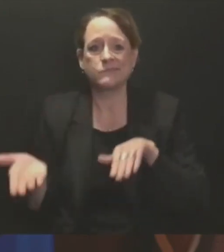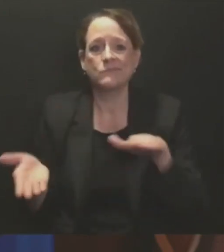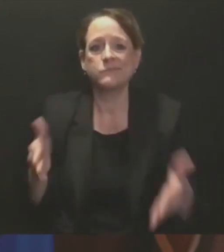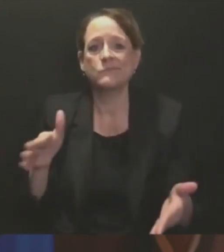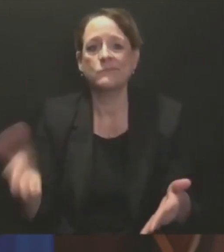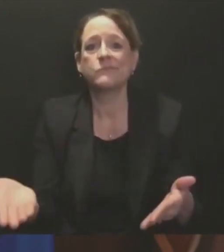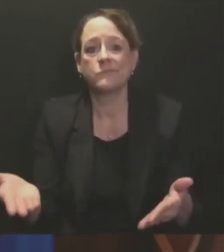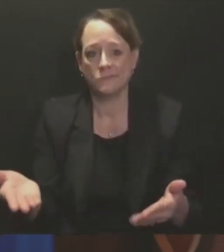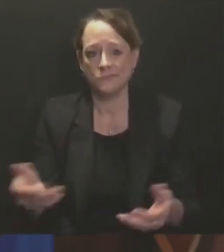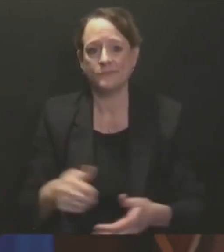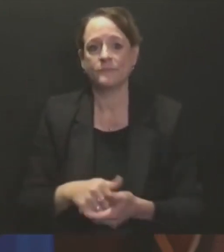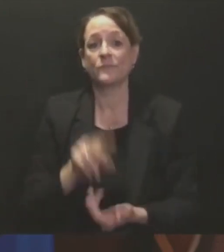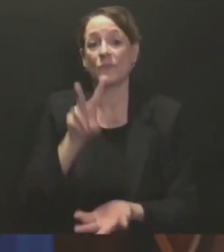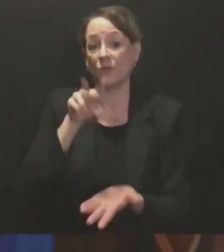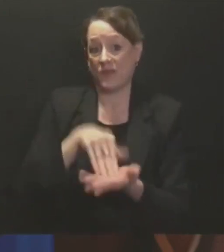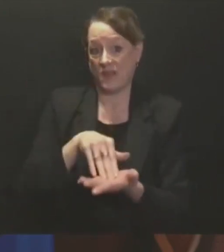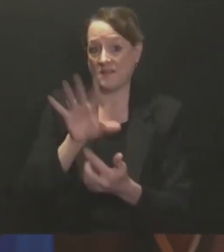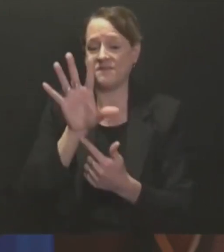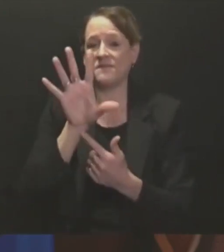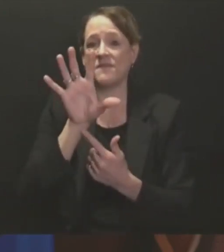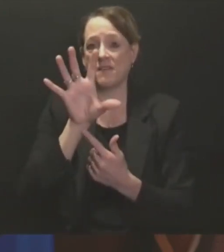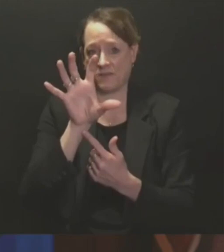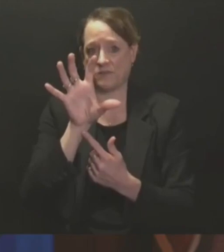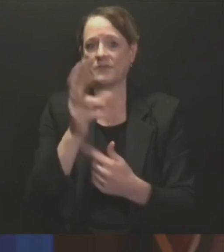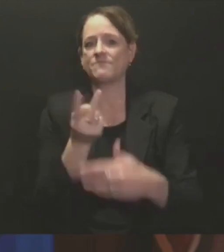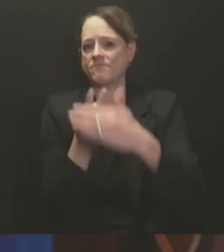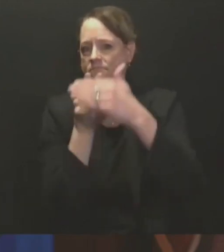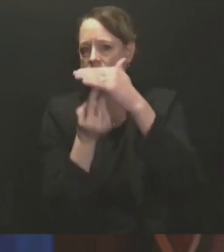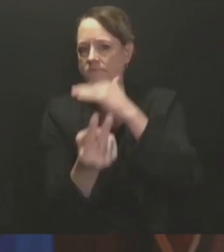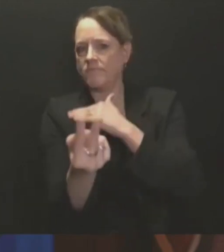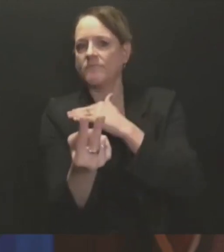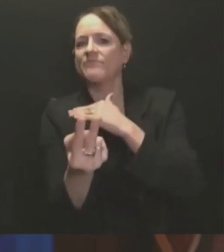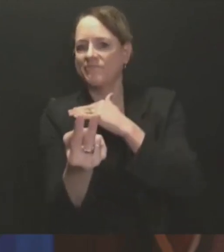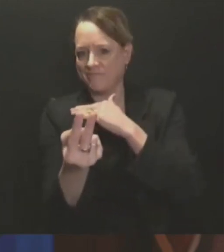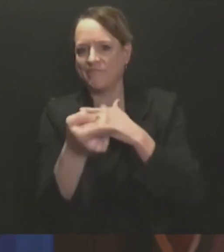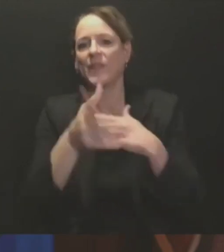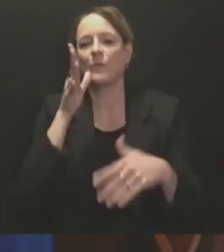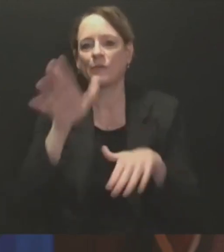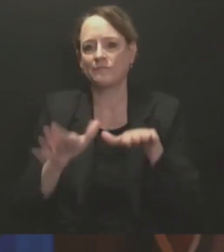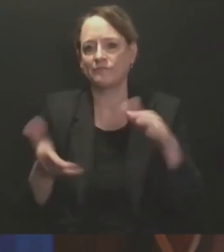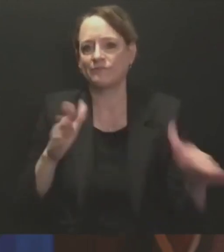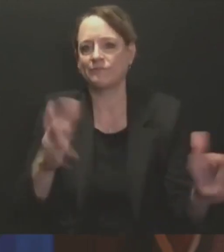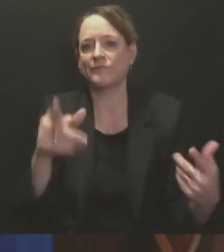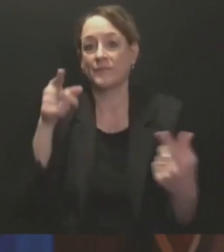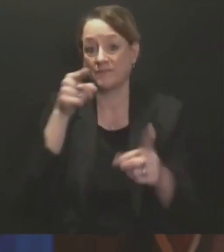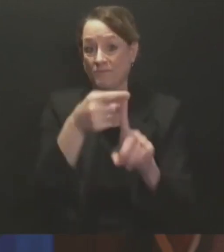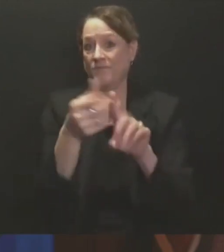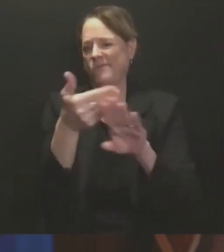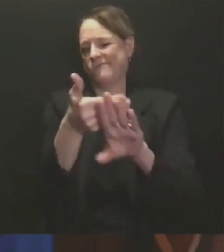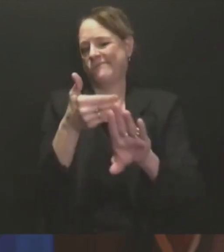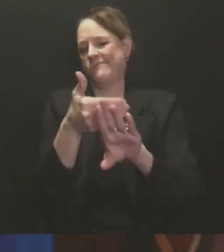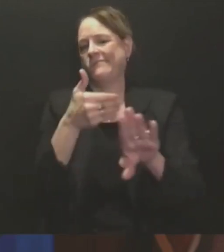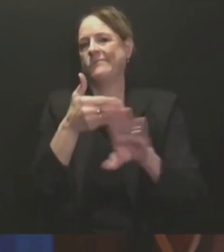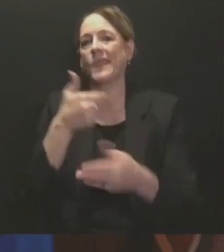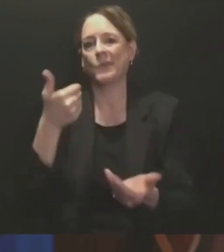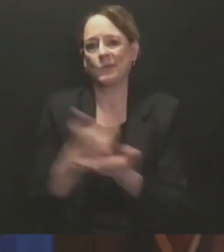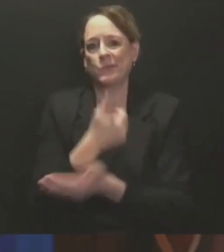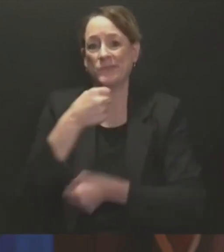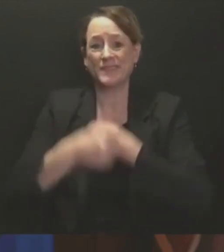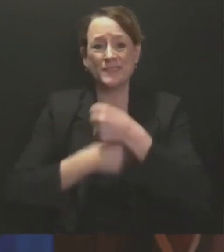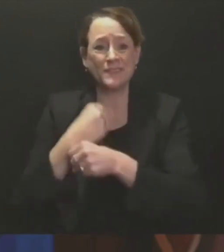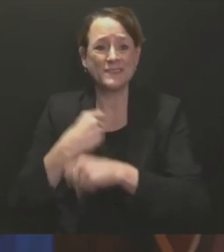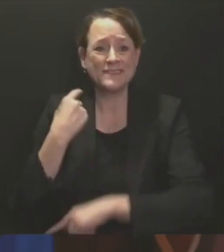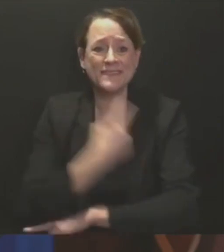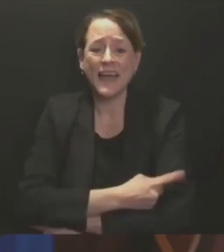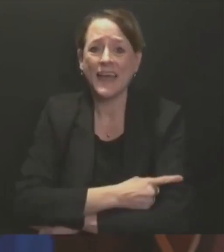New Year's Day. Wisconsin, this is serious. The crisis is urgent. Across our state,